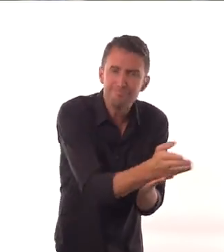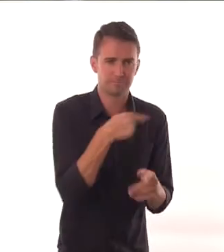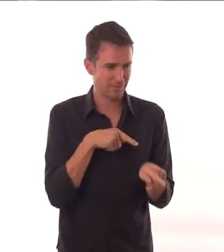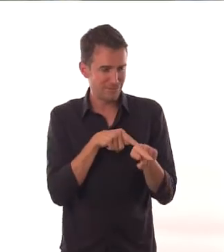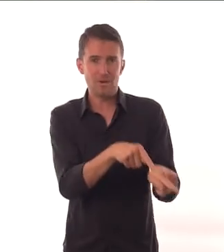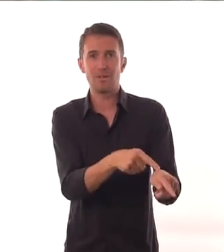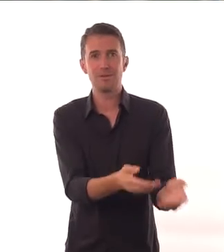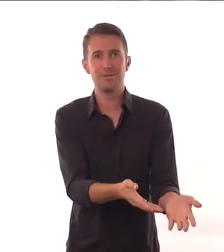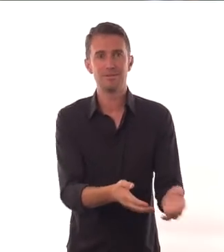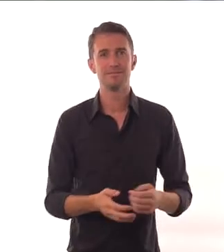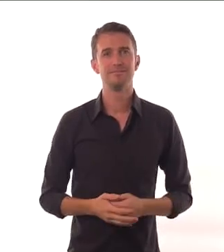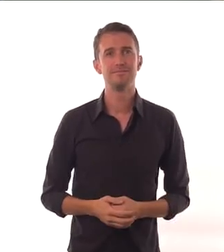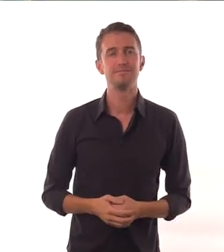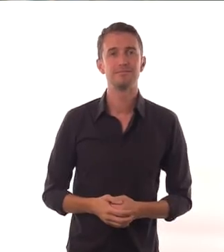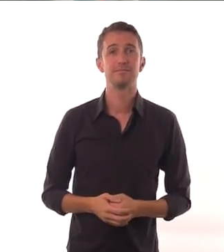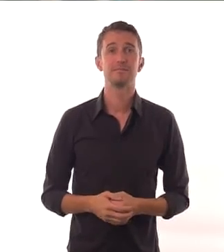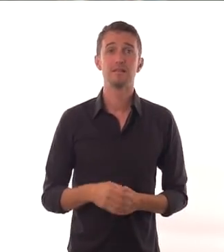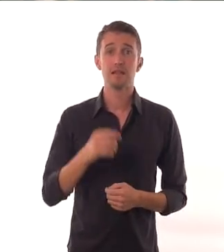I just want to let them...